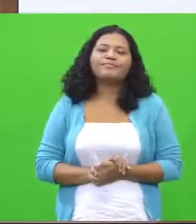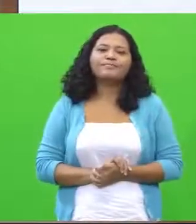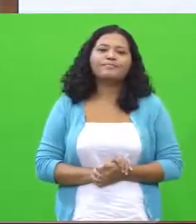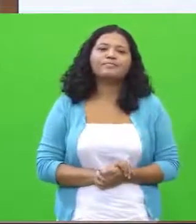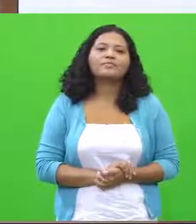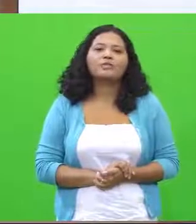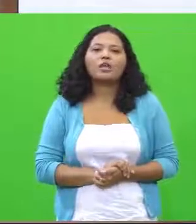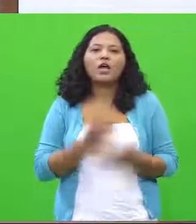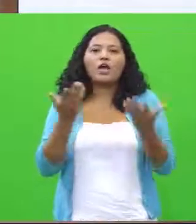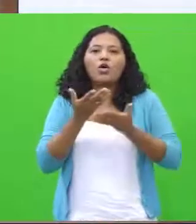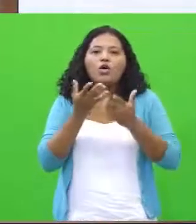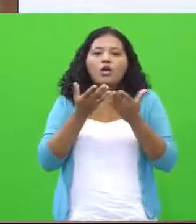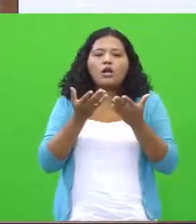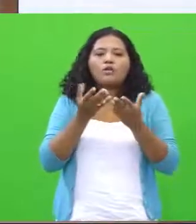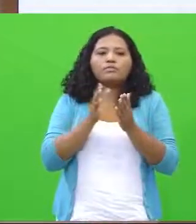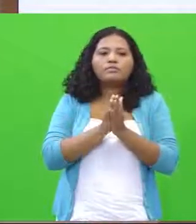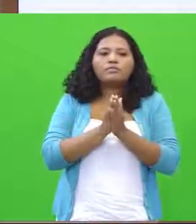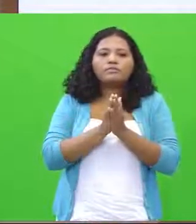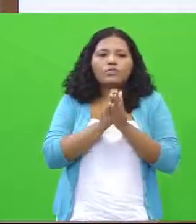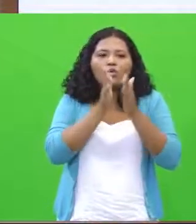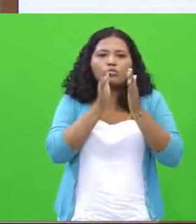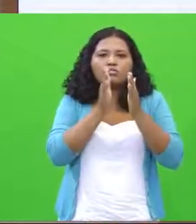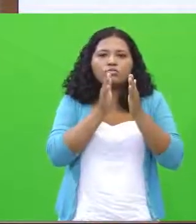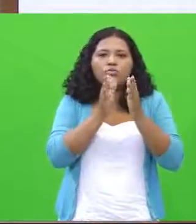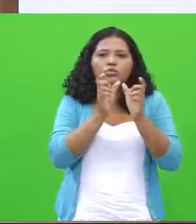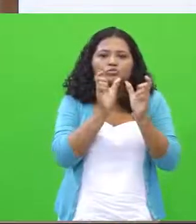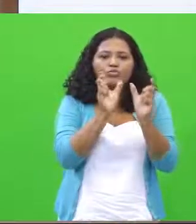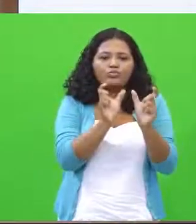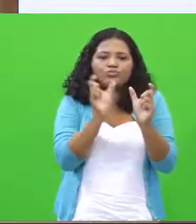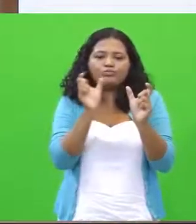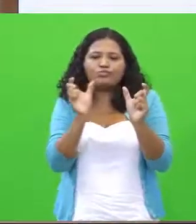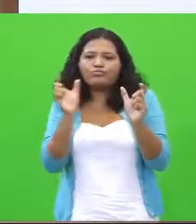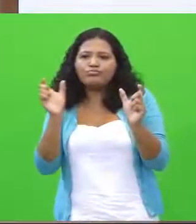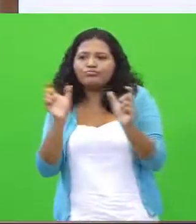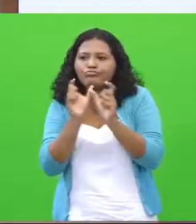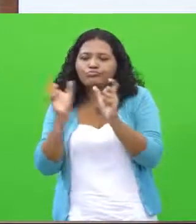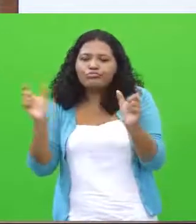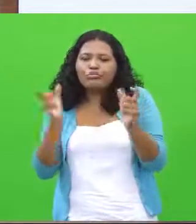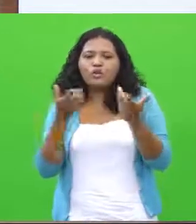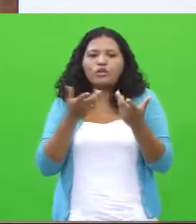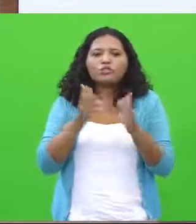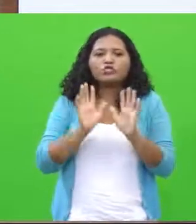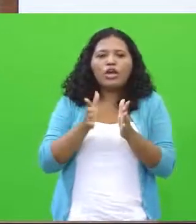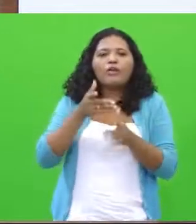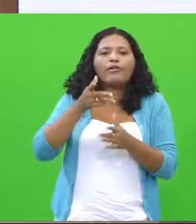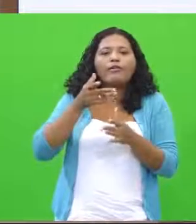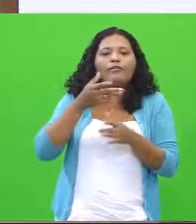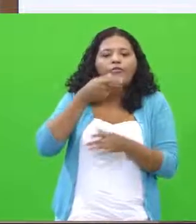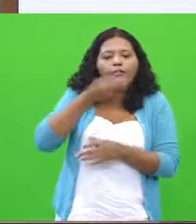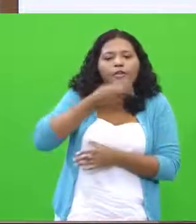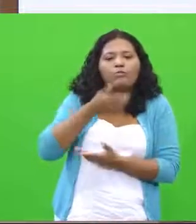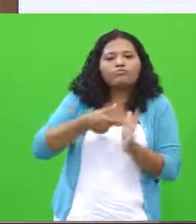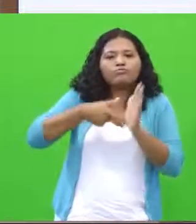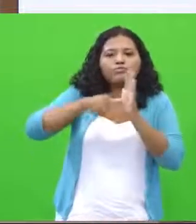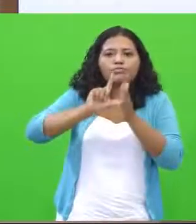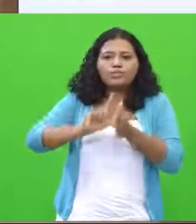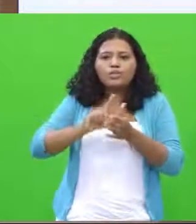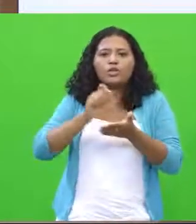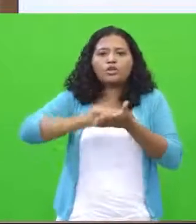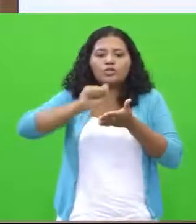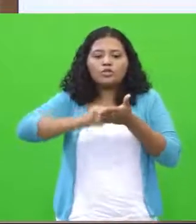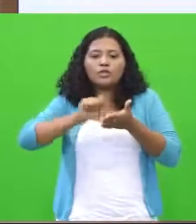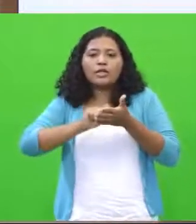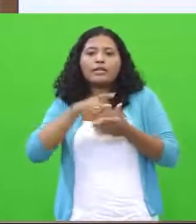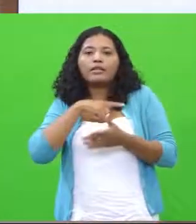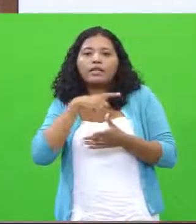in relation to espaçament, when I said espaçament, I said that there are people who write and give them a space